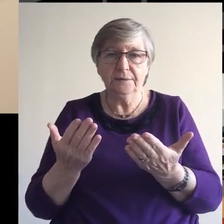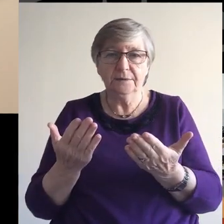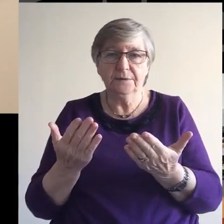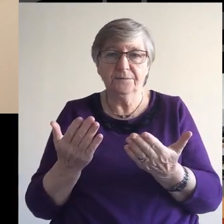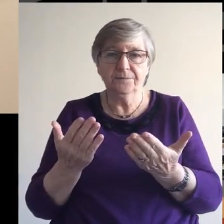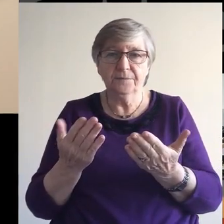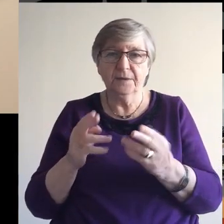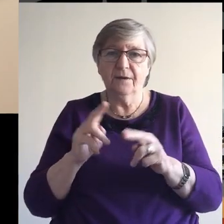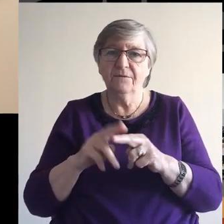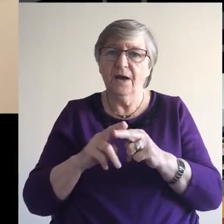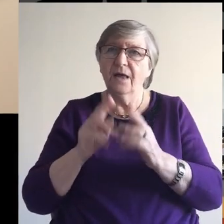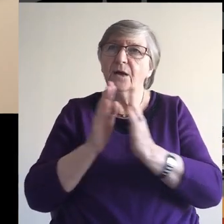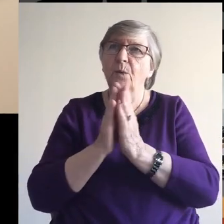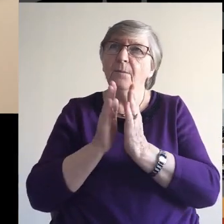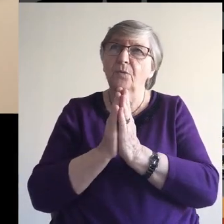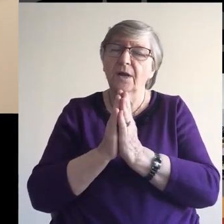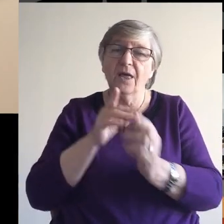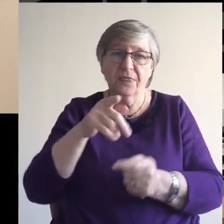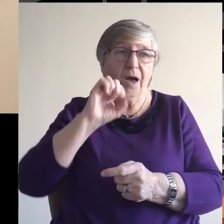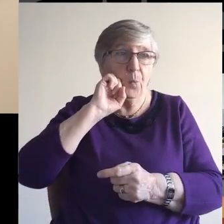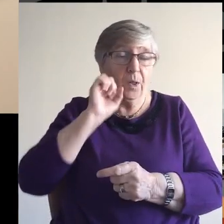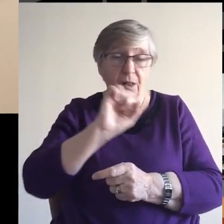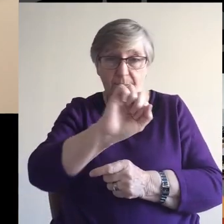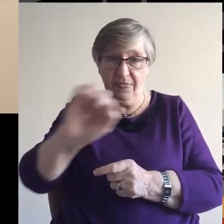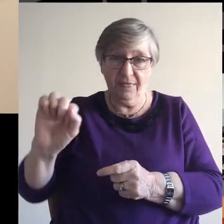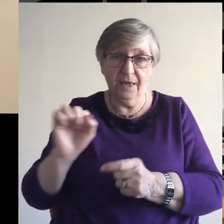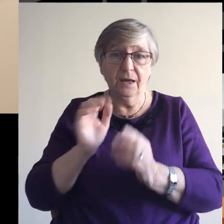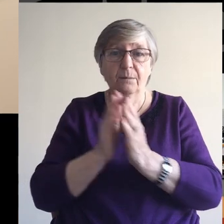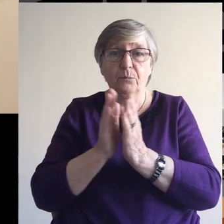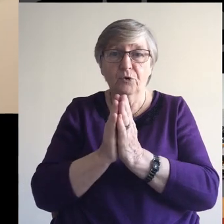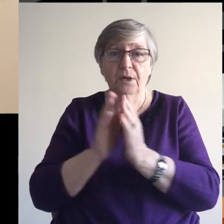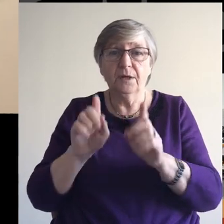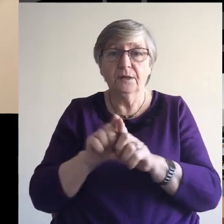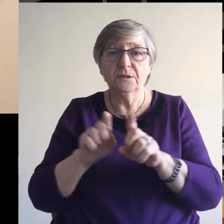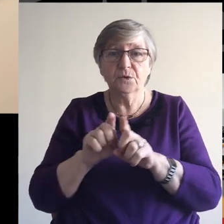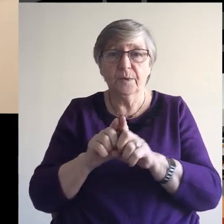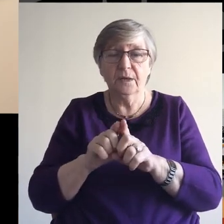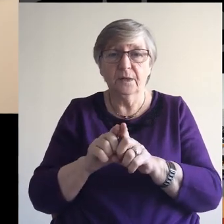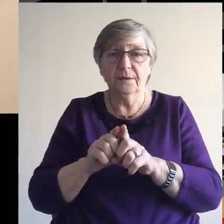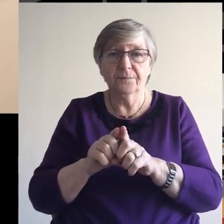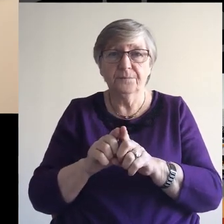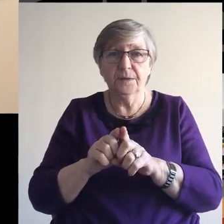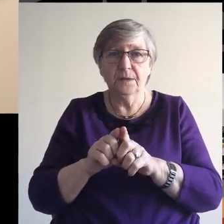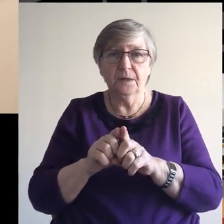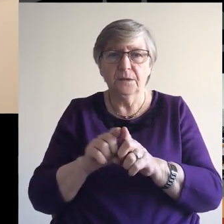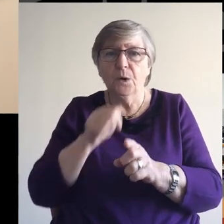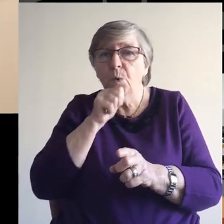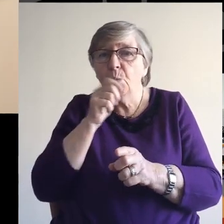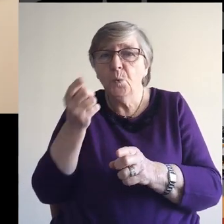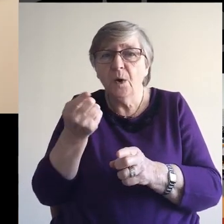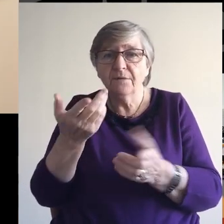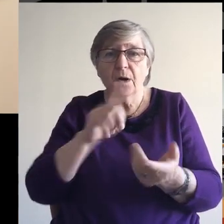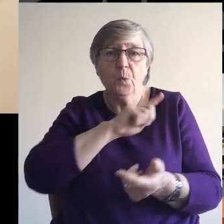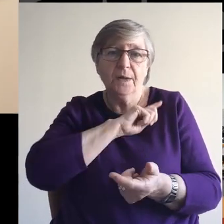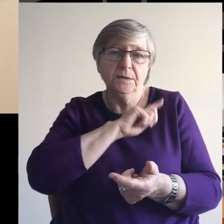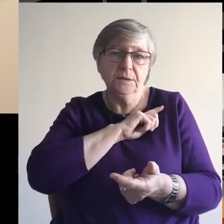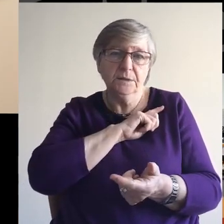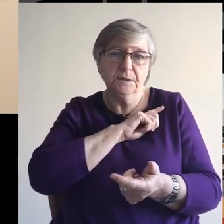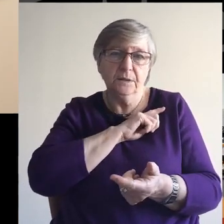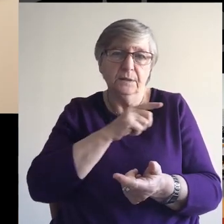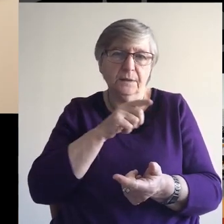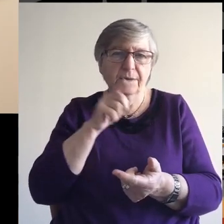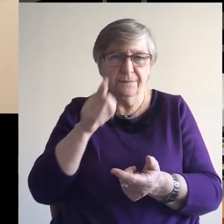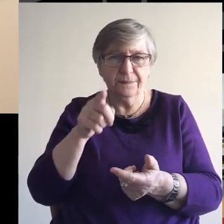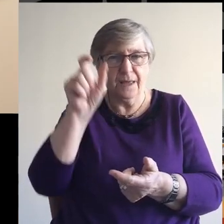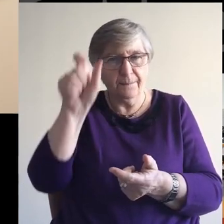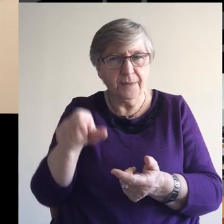Father, we pray that that might be their prayer. Father, pray that whoever is elected, that they